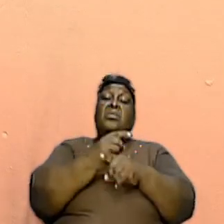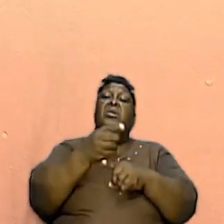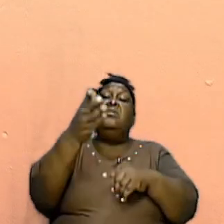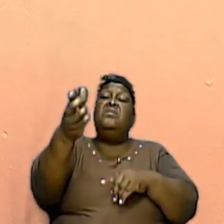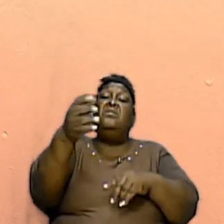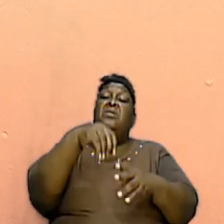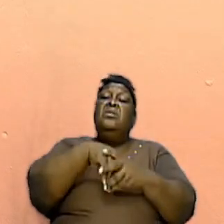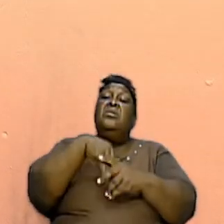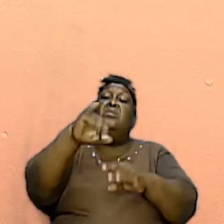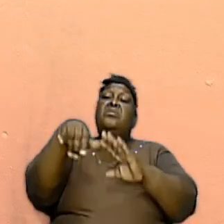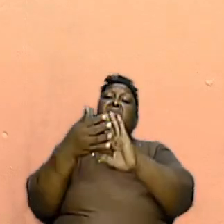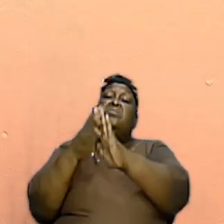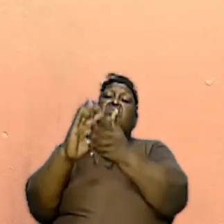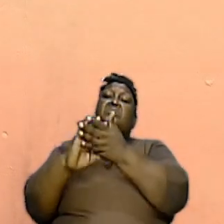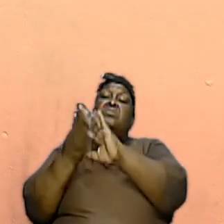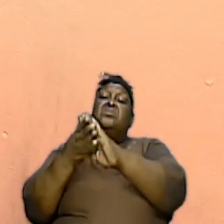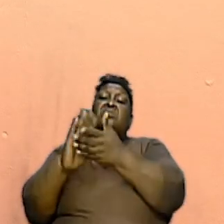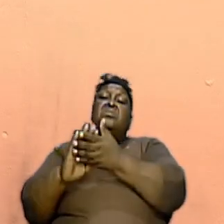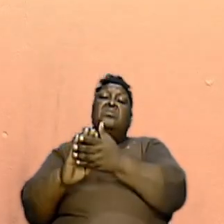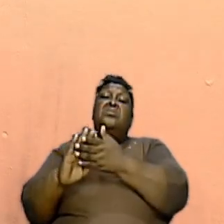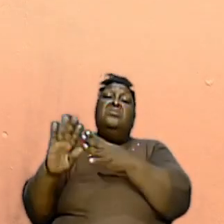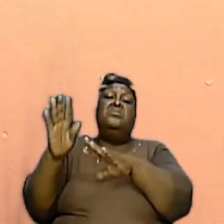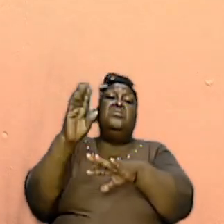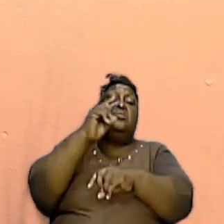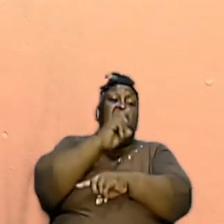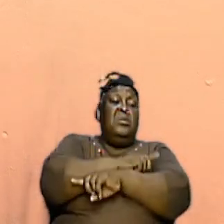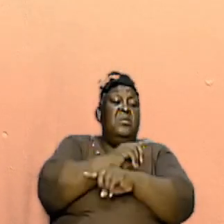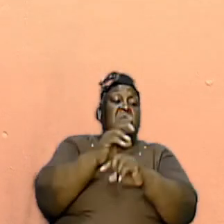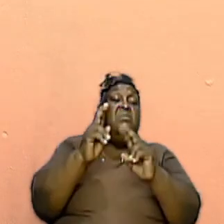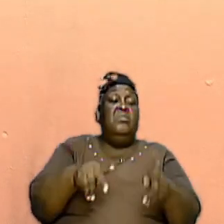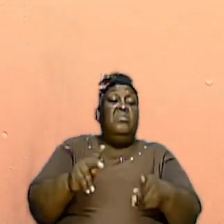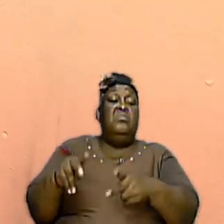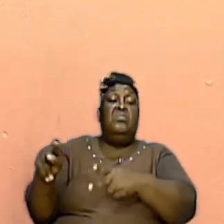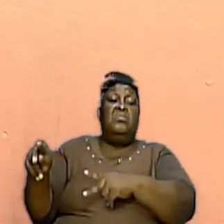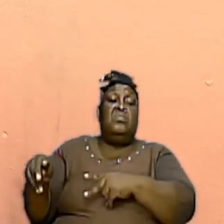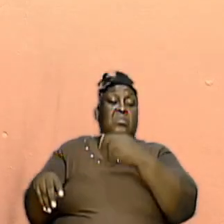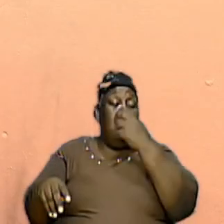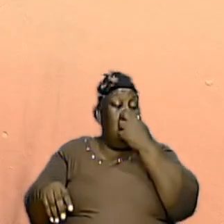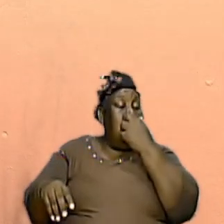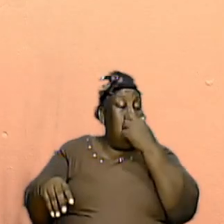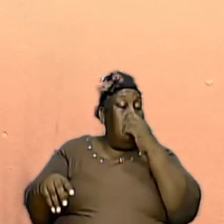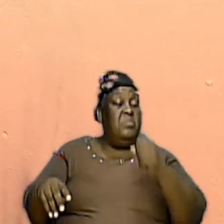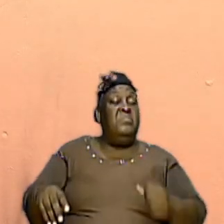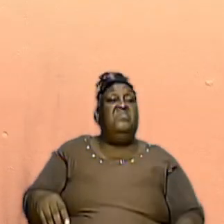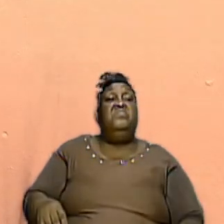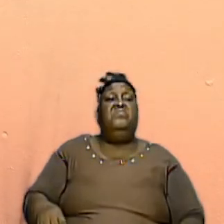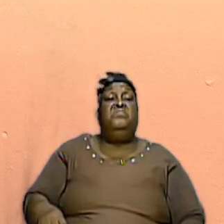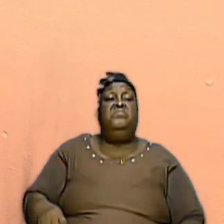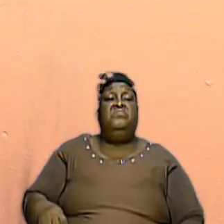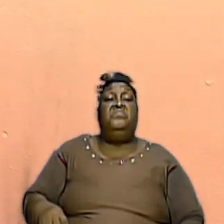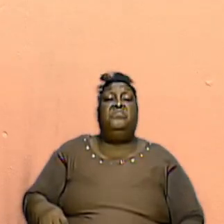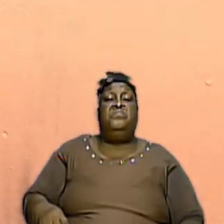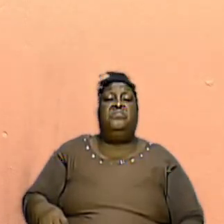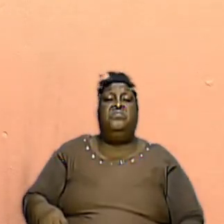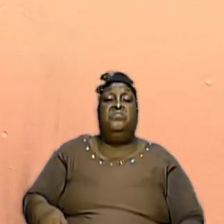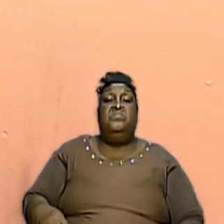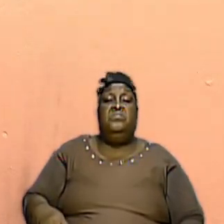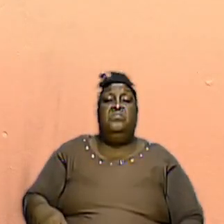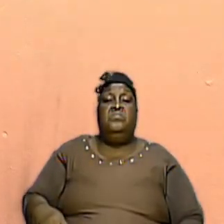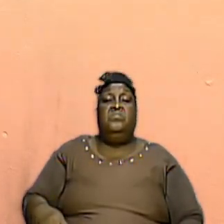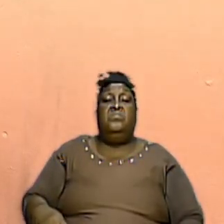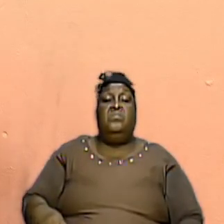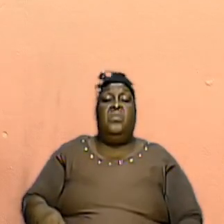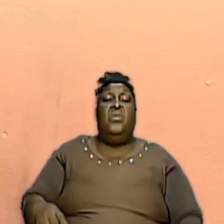day of Pentecost somewhere around AD 33 right there in Jerusalem so